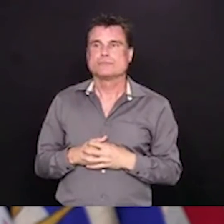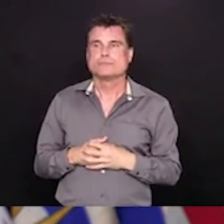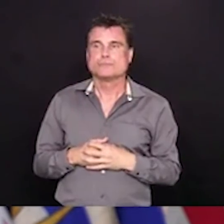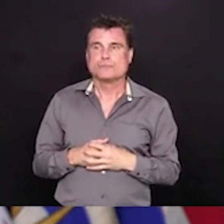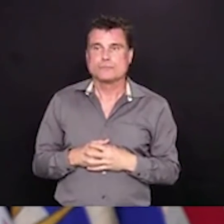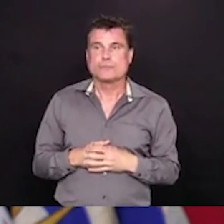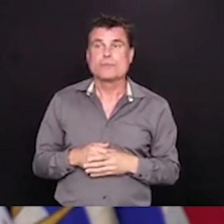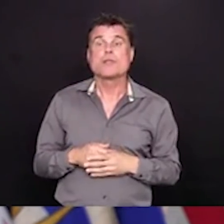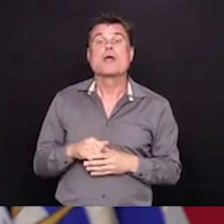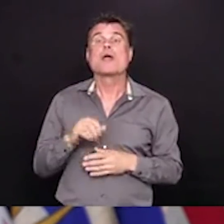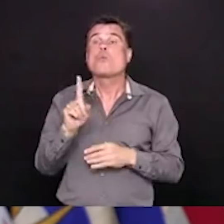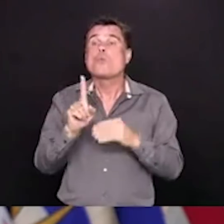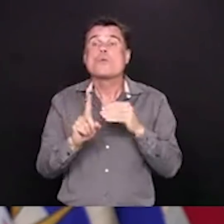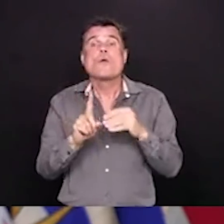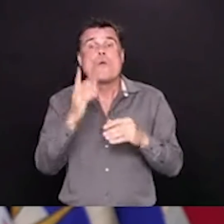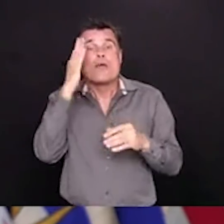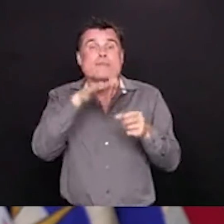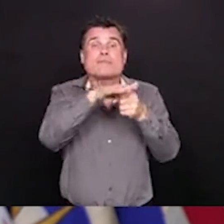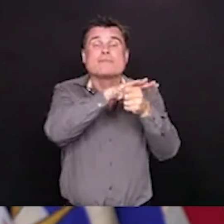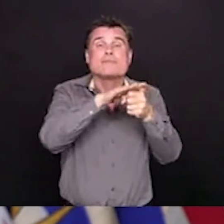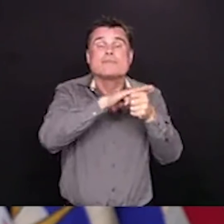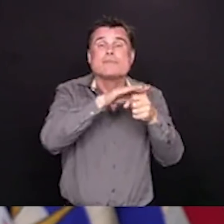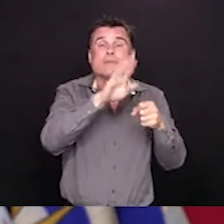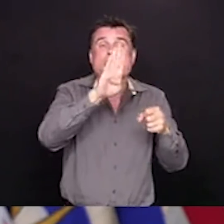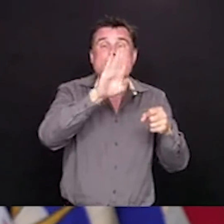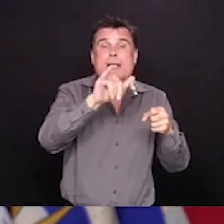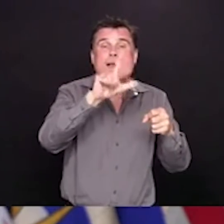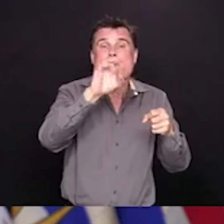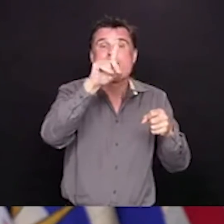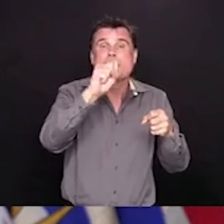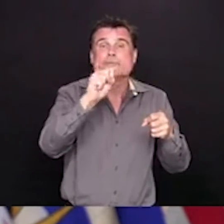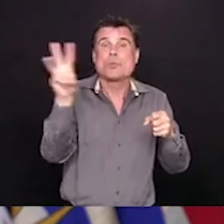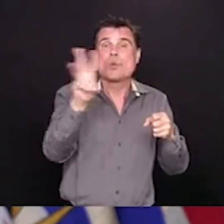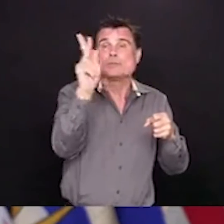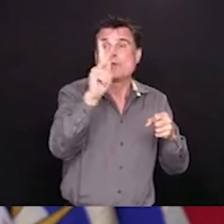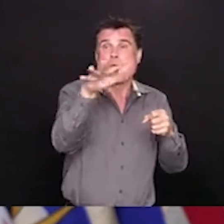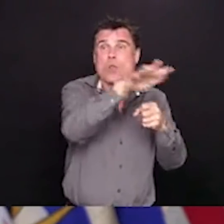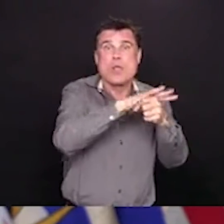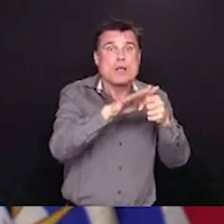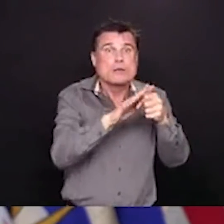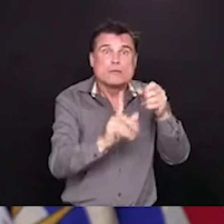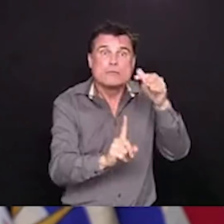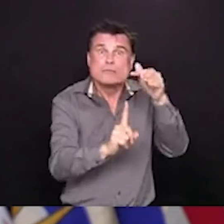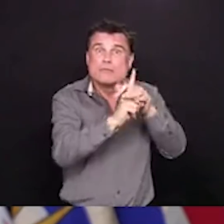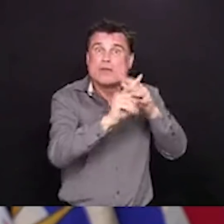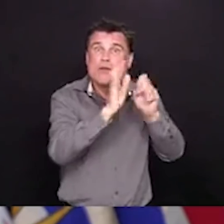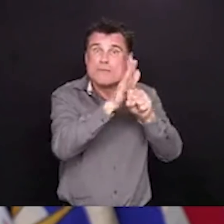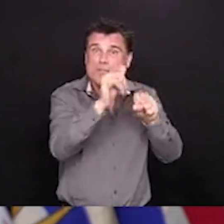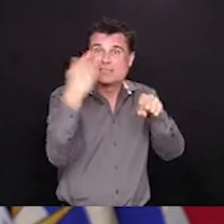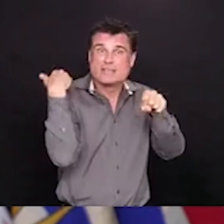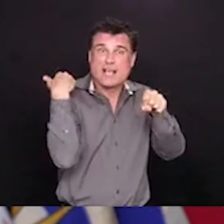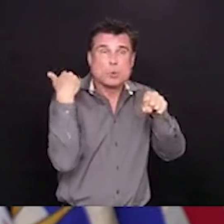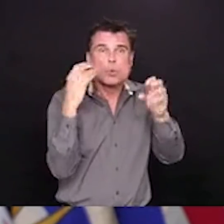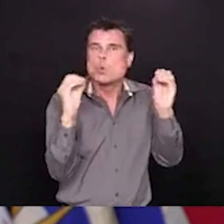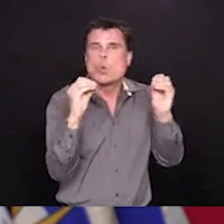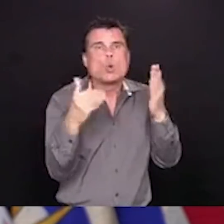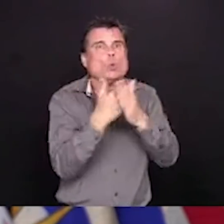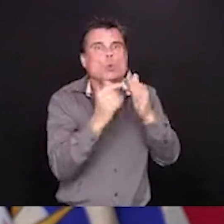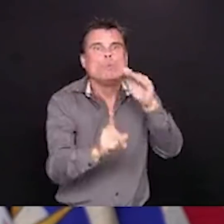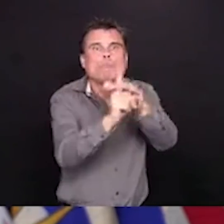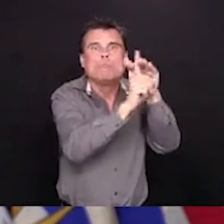interior. We are now up to 75 people with COVID-19 associated with the Mission Federal Institution,